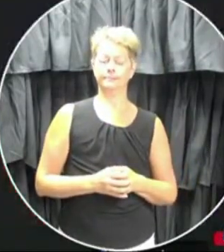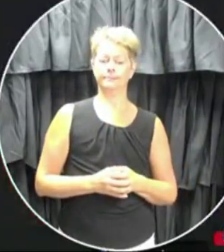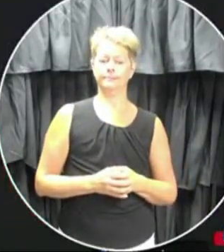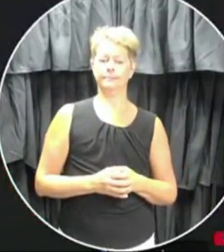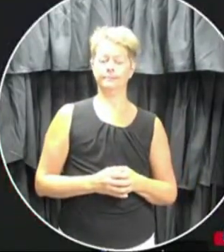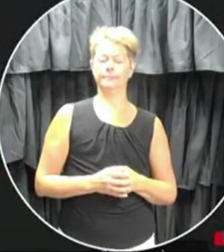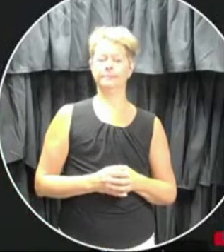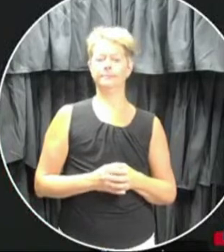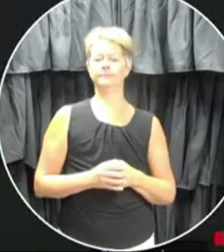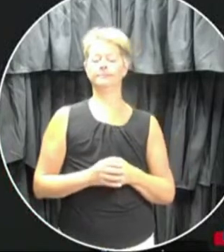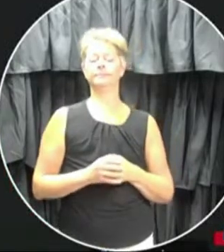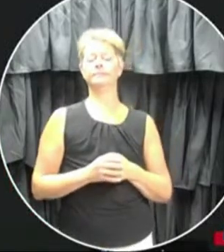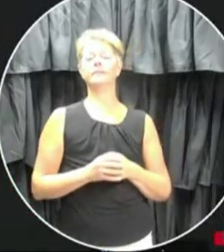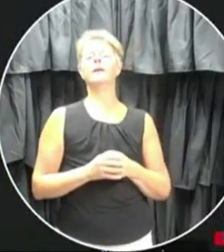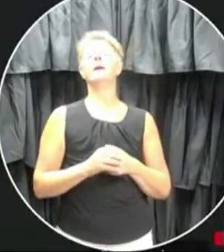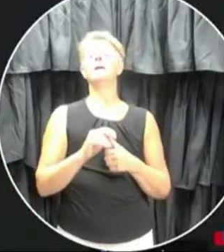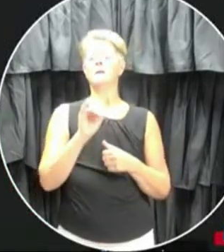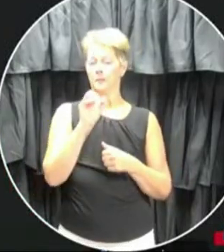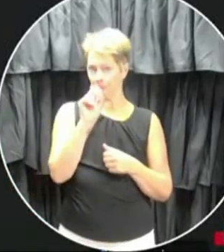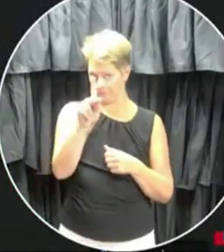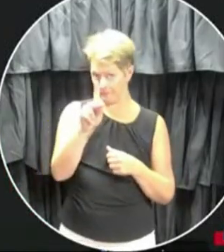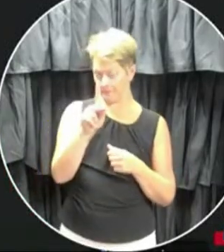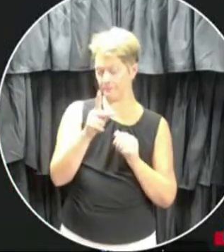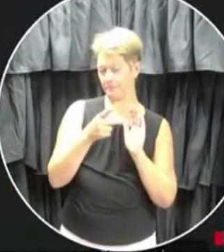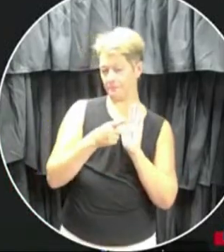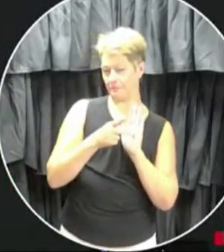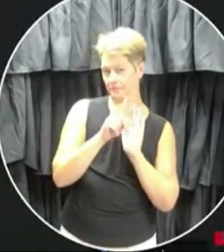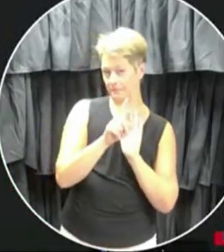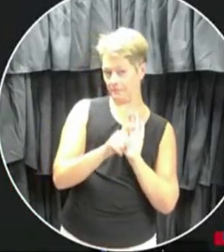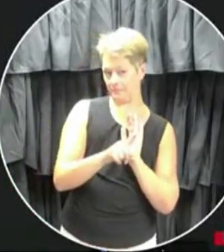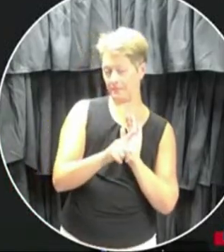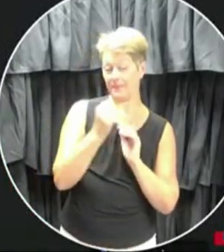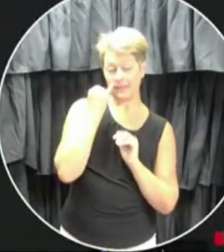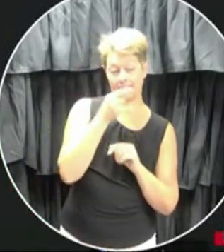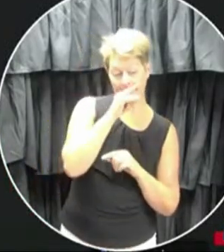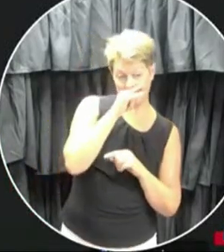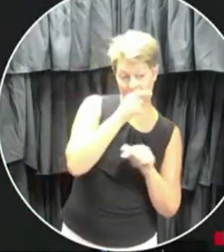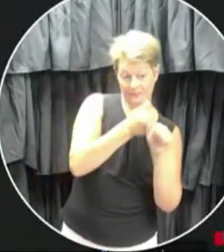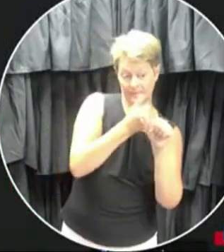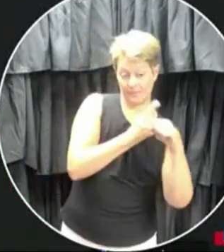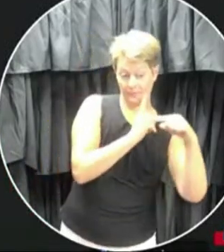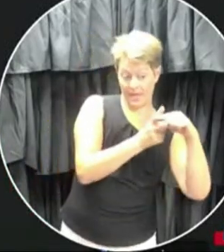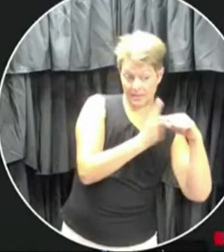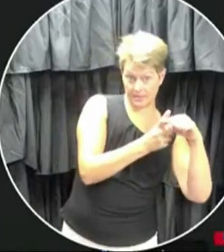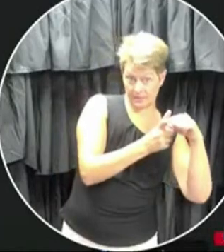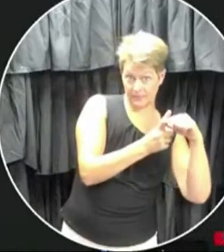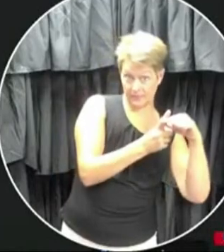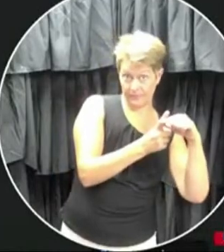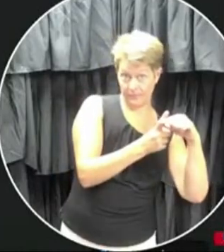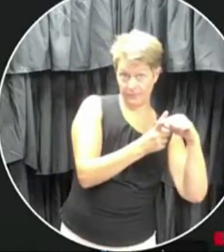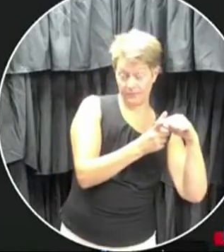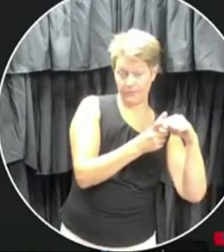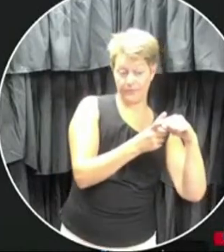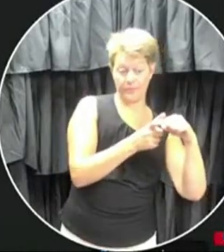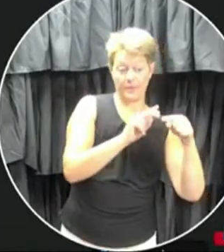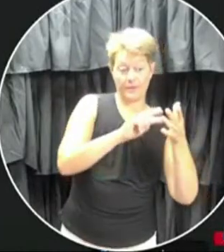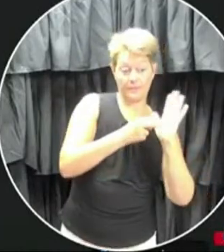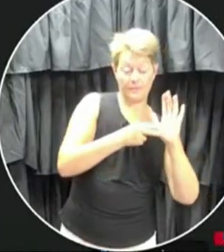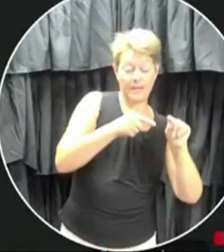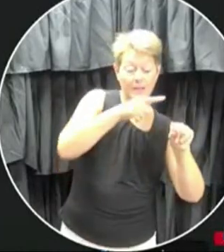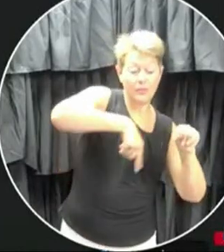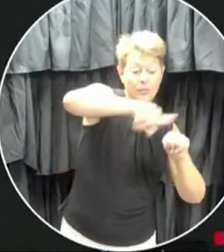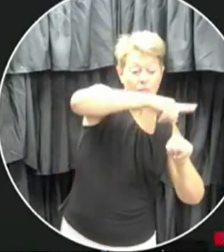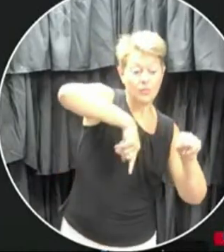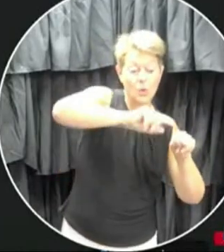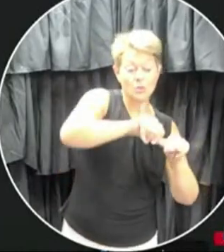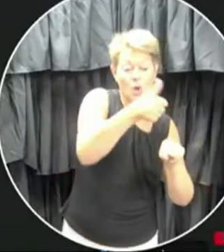So just to follow up, a kid is positive in a class in that cohort. Would that mean all of those kids are not in school for the